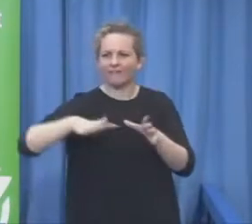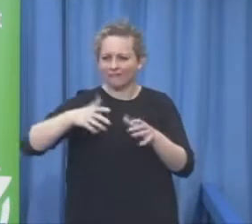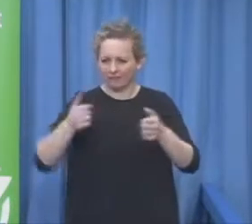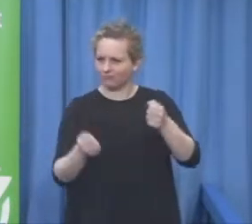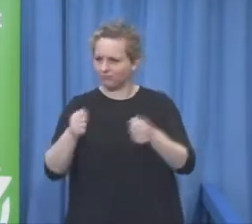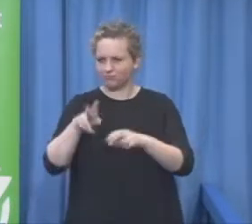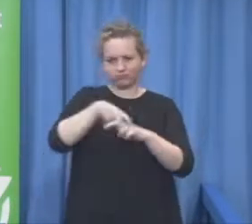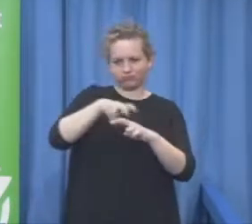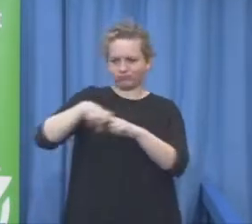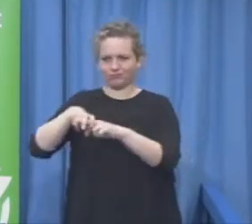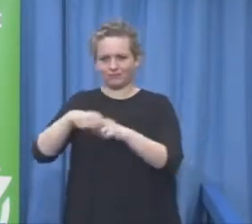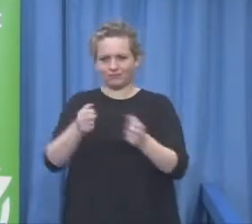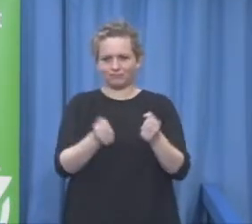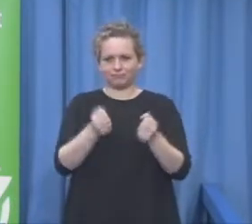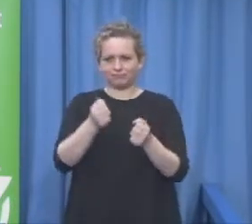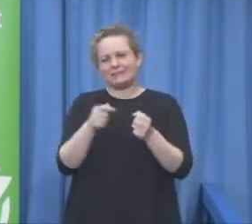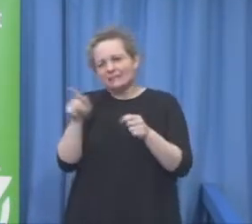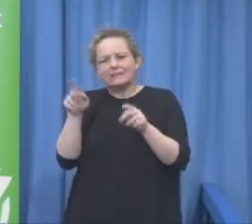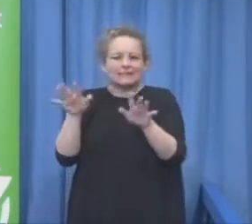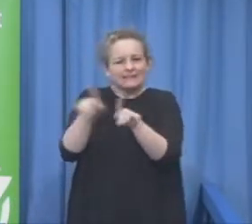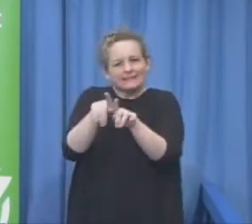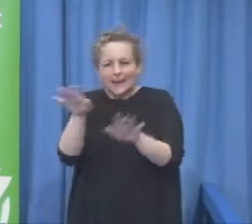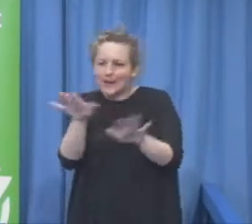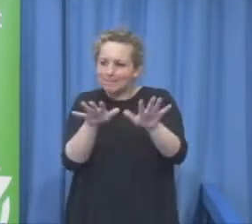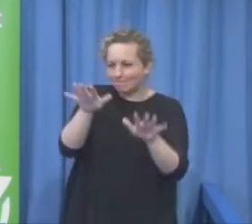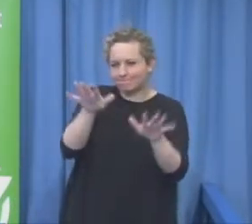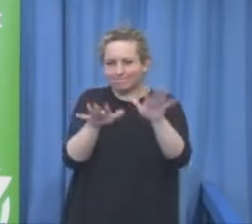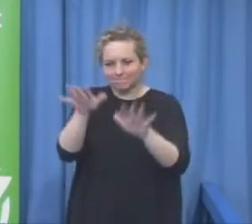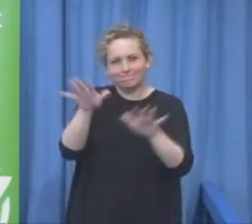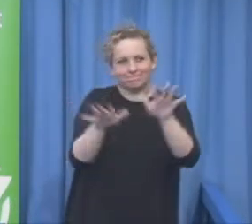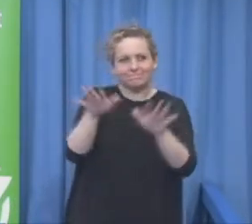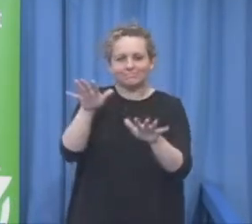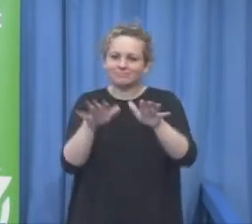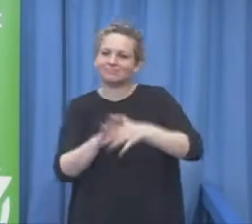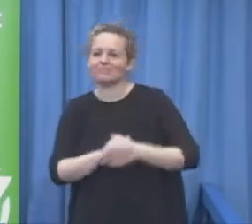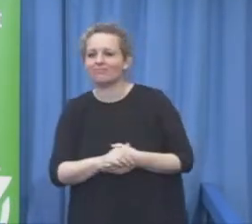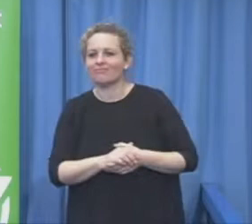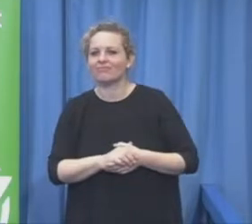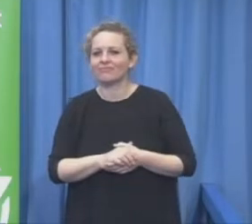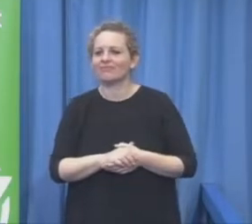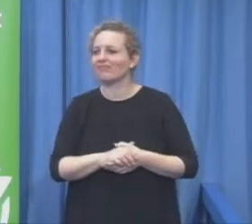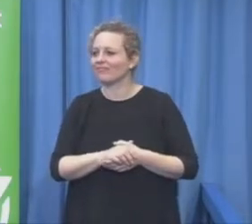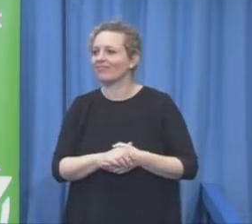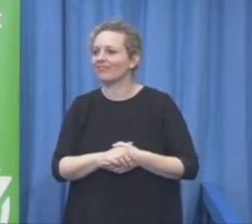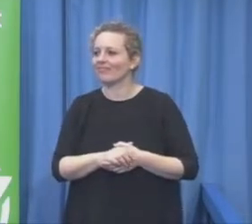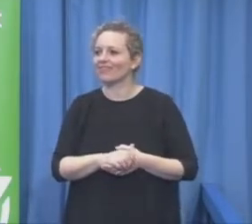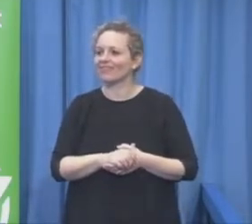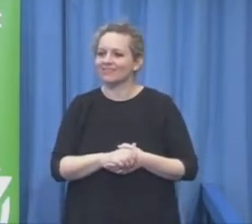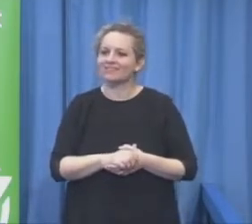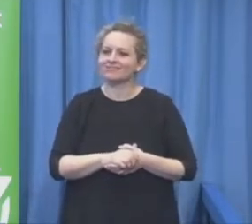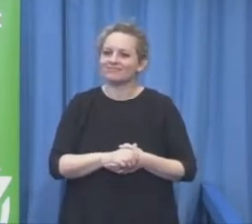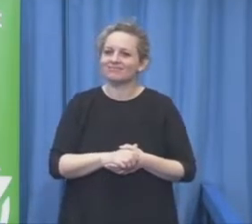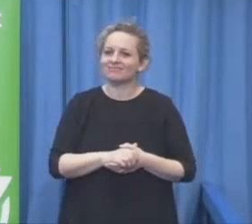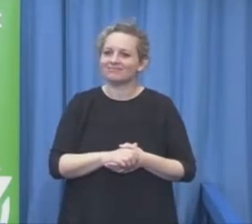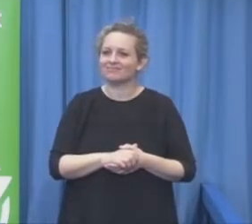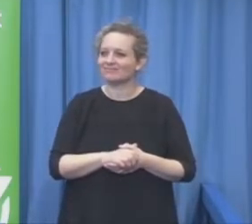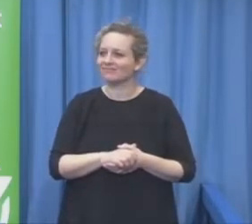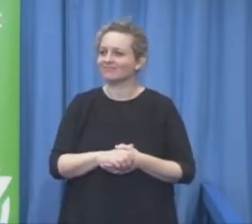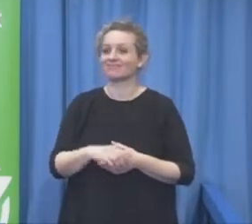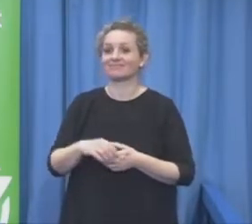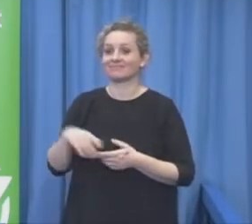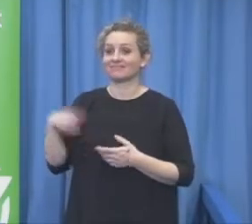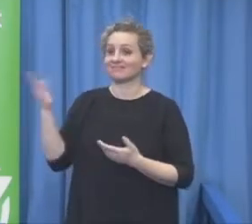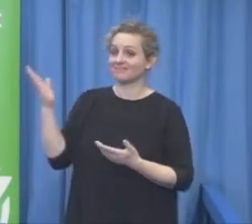ordinary people in front of Shibuya the center of Shibuya the maker speak talk sessions with